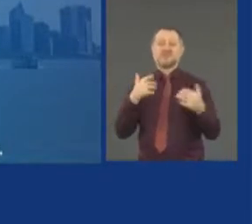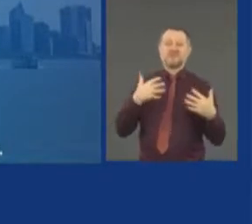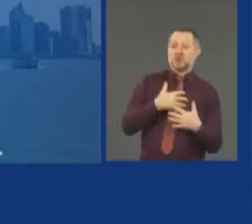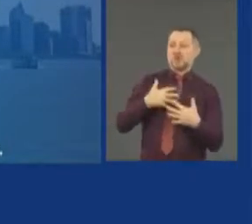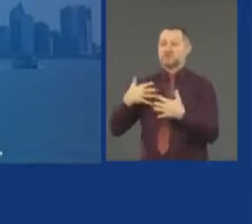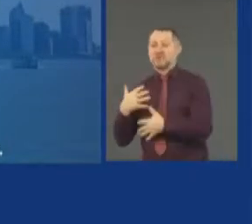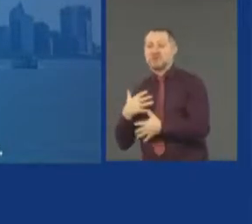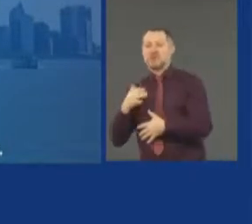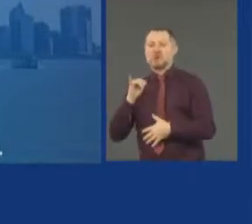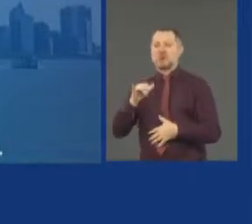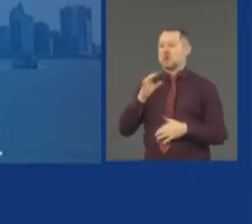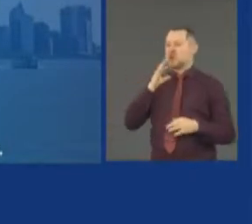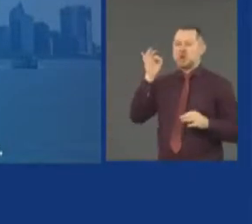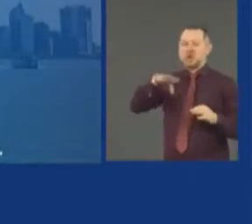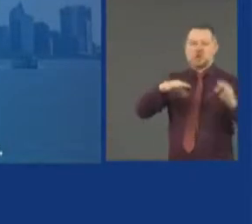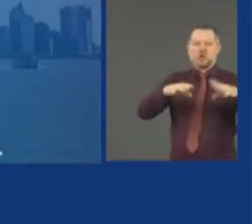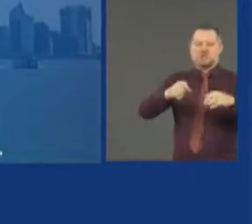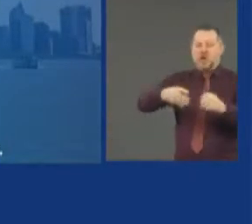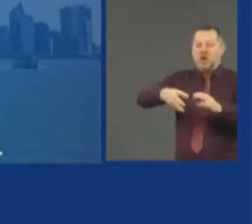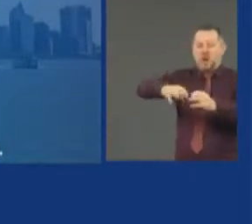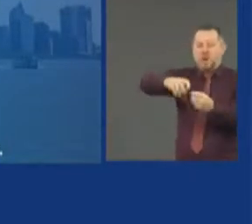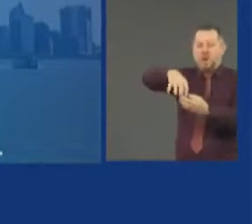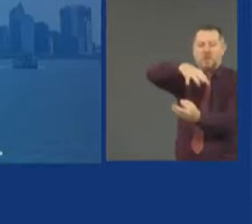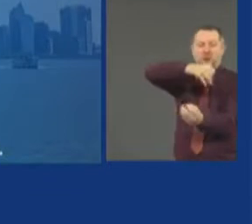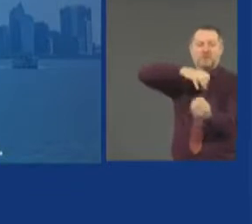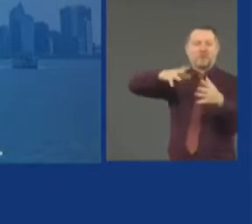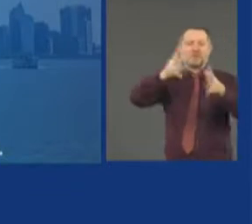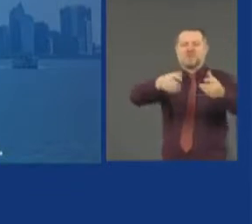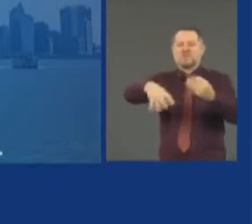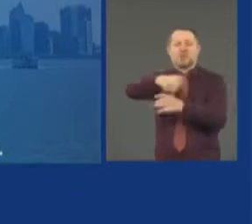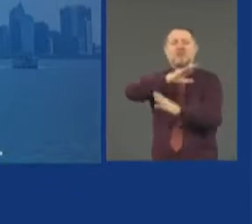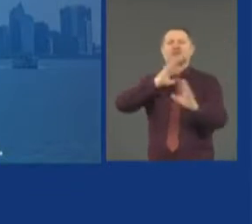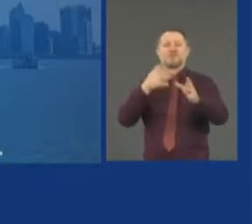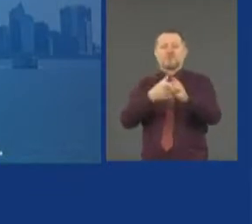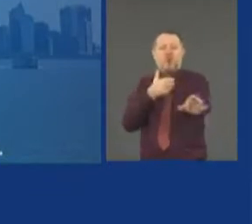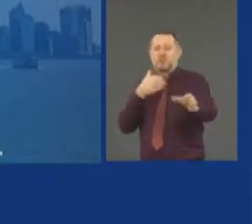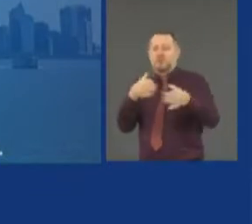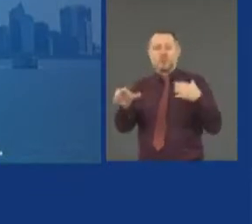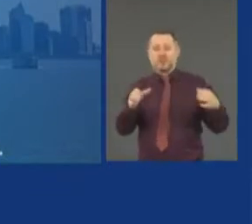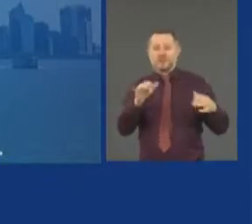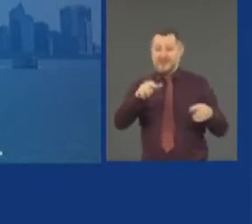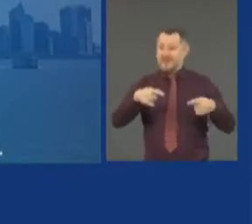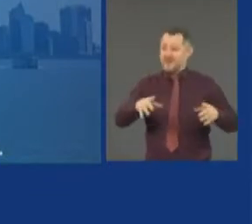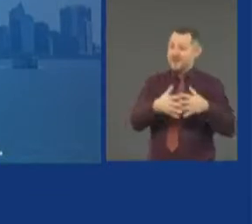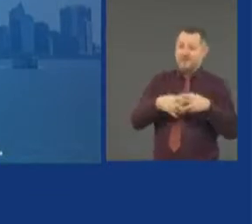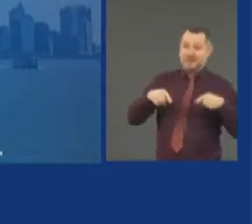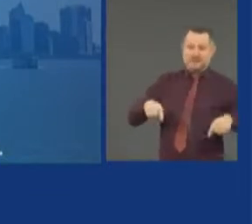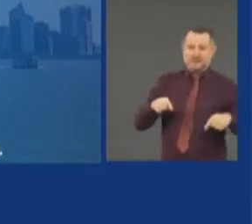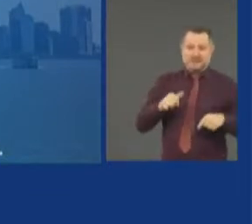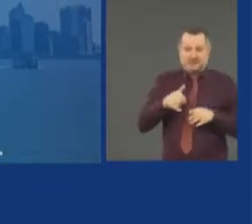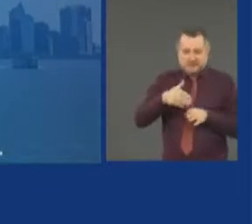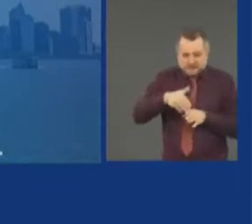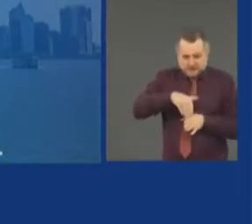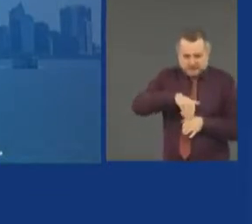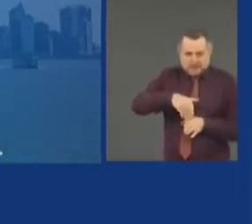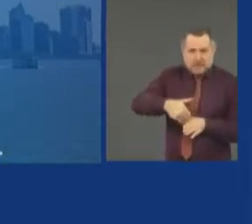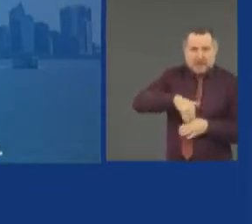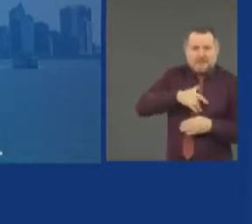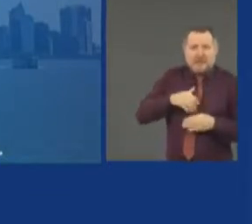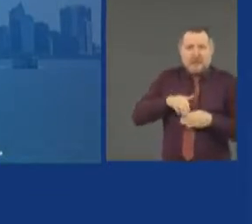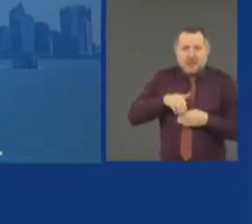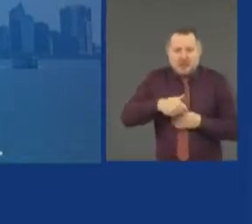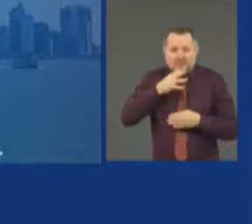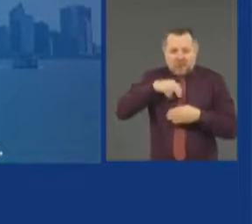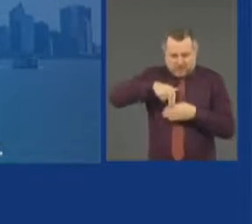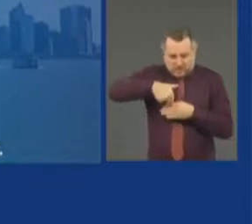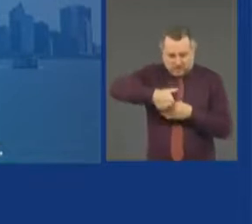Not when the nation is on this precarious edge. Don't do that. That's the one weak